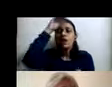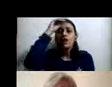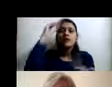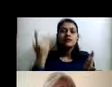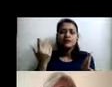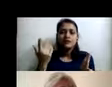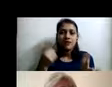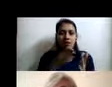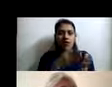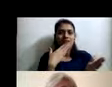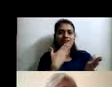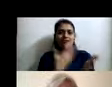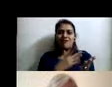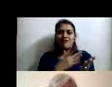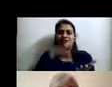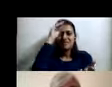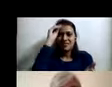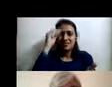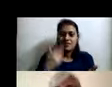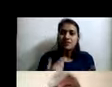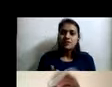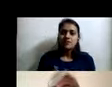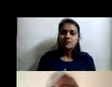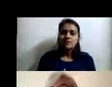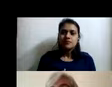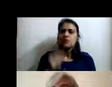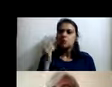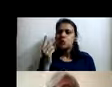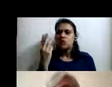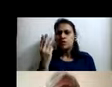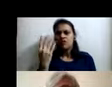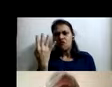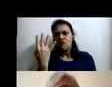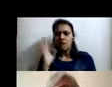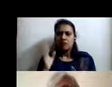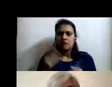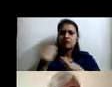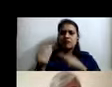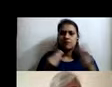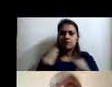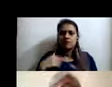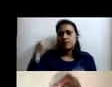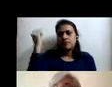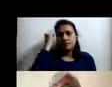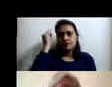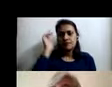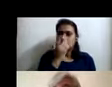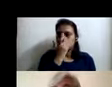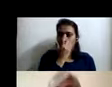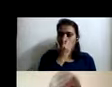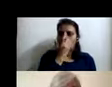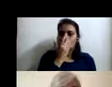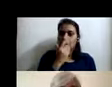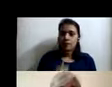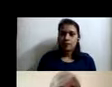how they can replicate this model. So I just want to talk about those two or three or four things that I thought were also lessons for